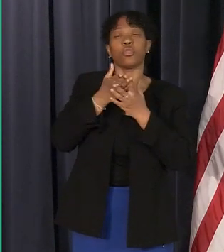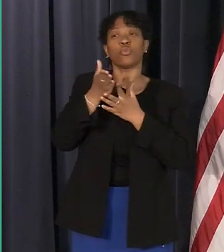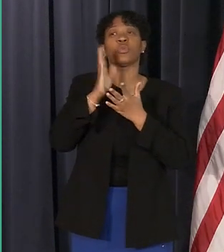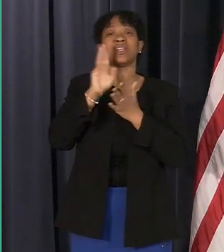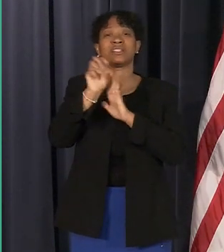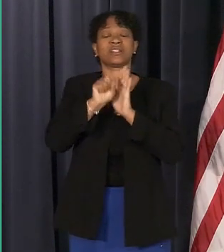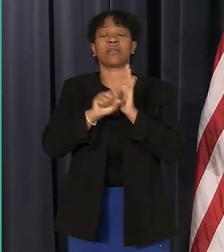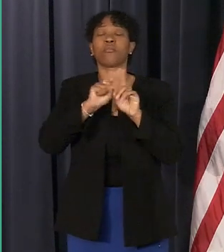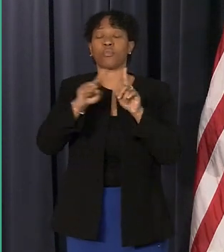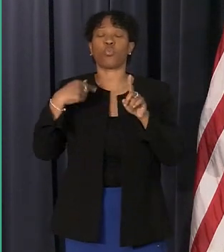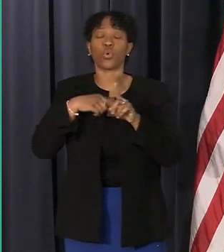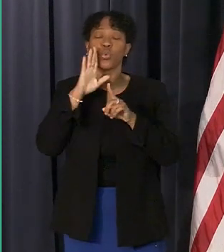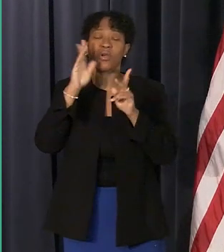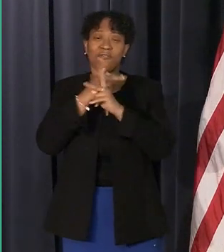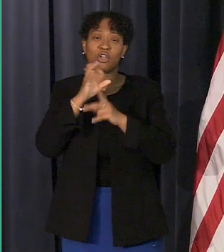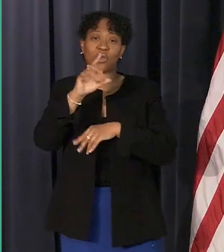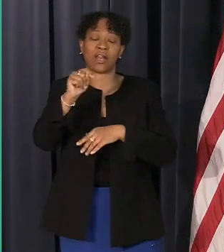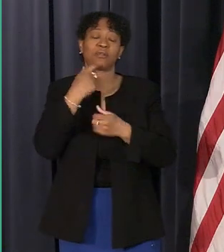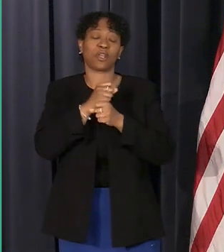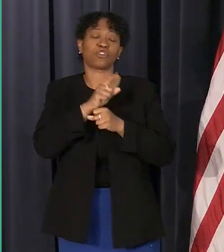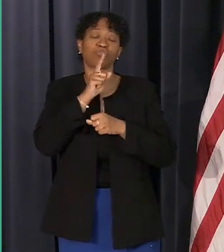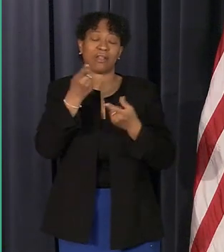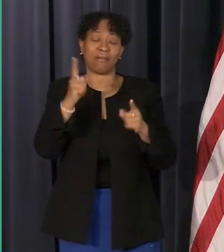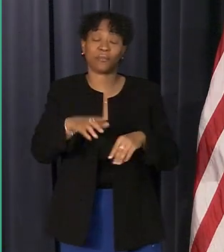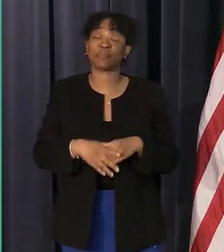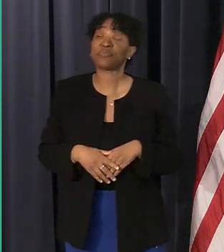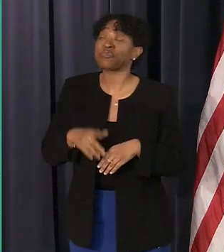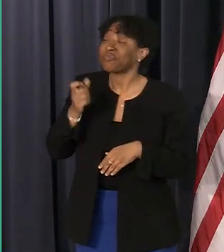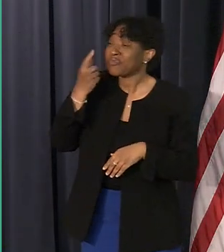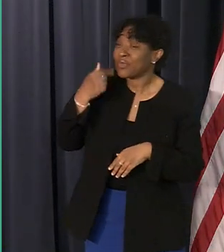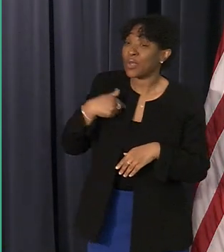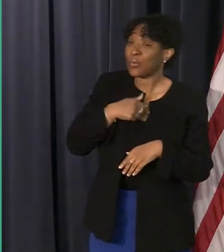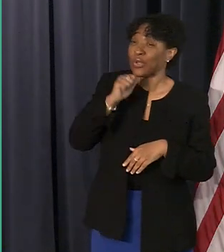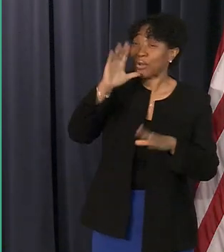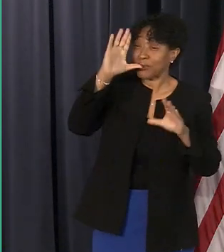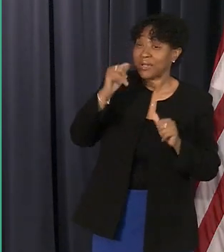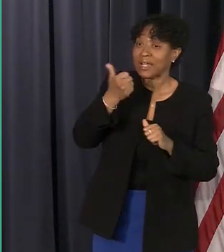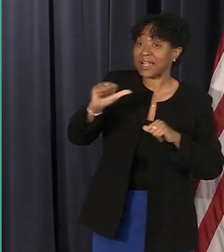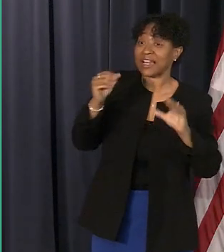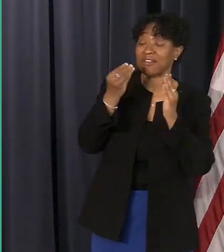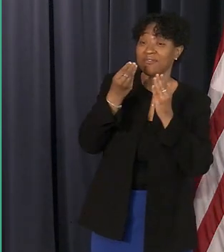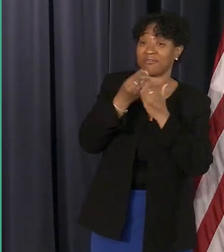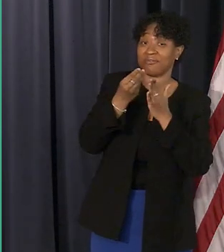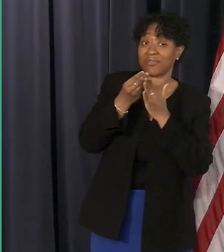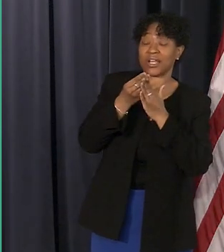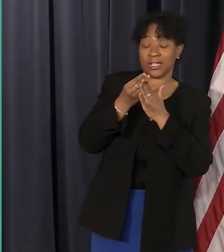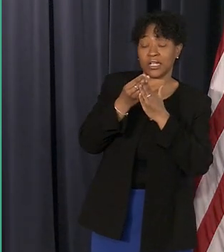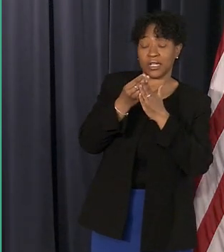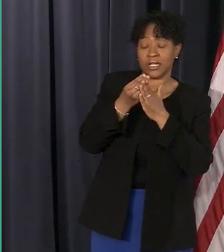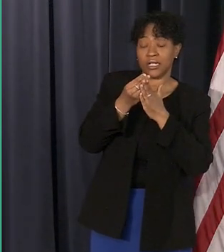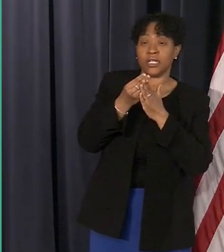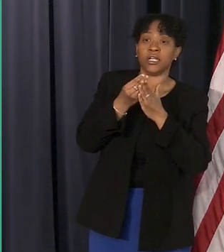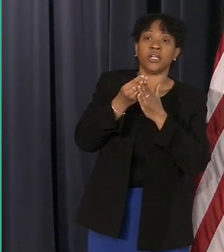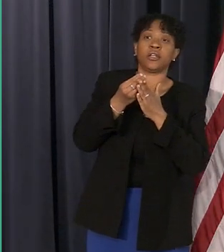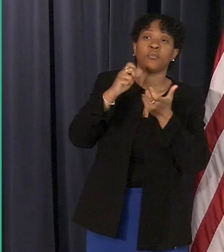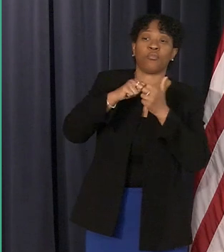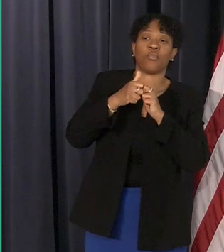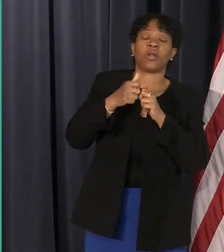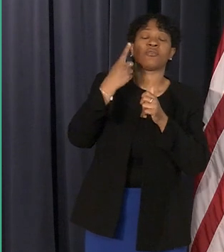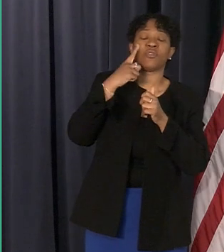we don't anticipate there being any funding issue getting through all 11 of these